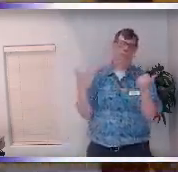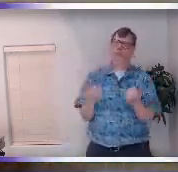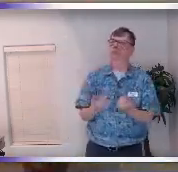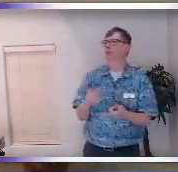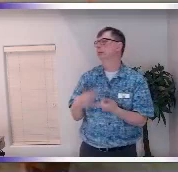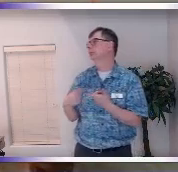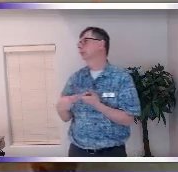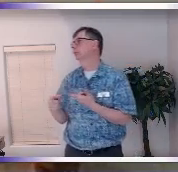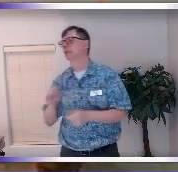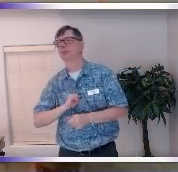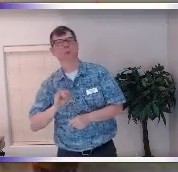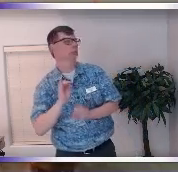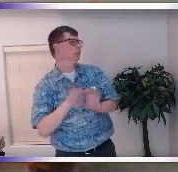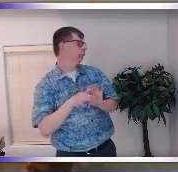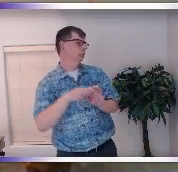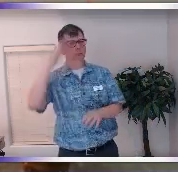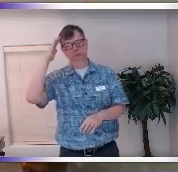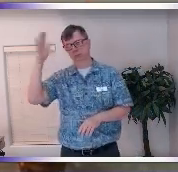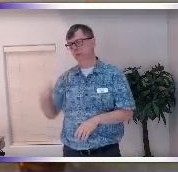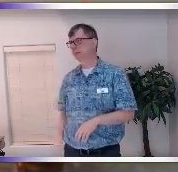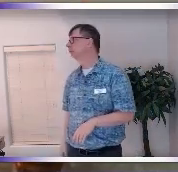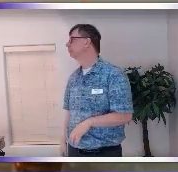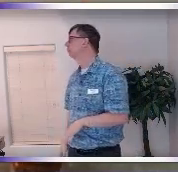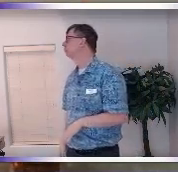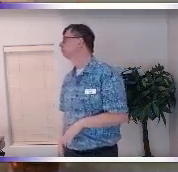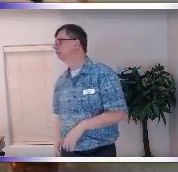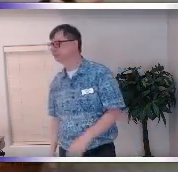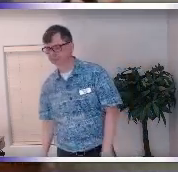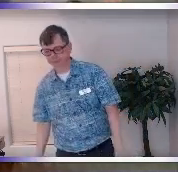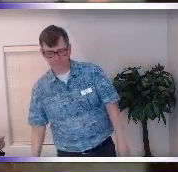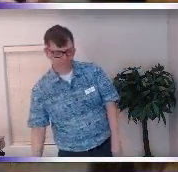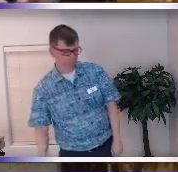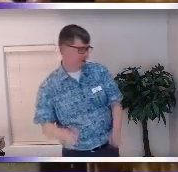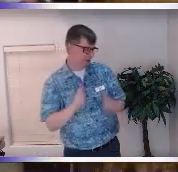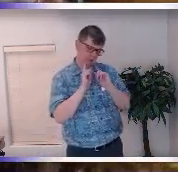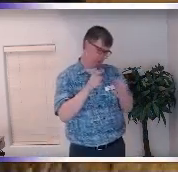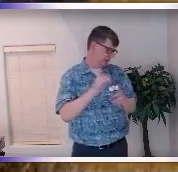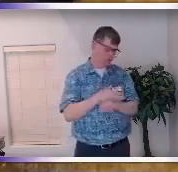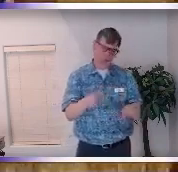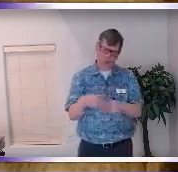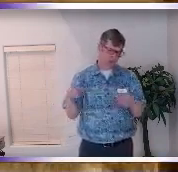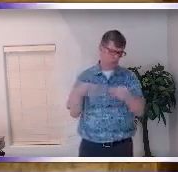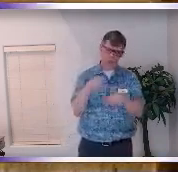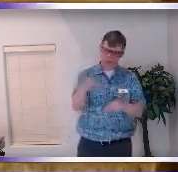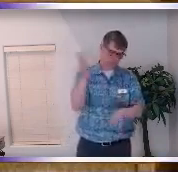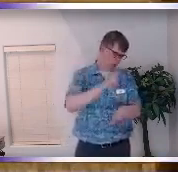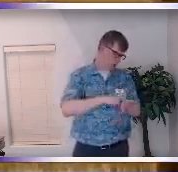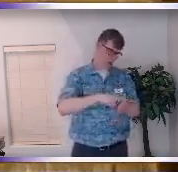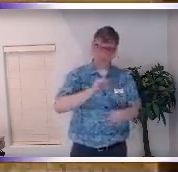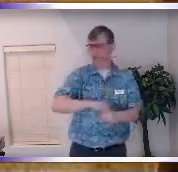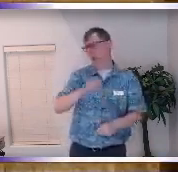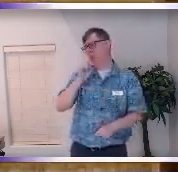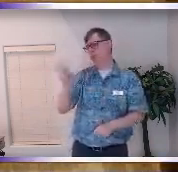and she's like I just don't know and I'm like I gotta go shopping because I can't have this conversation with you right now like are you really kidding me you're mad